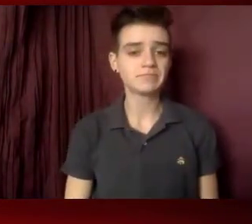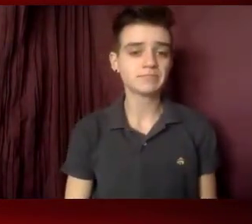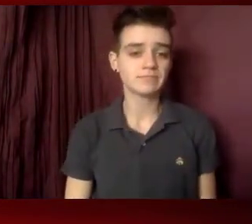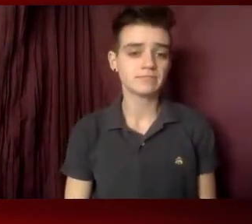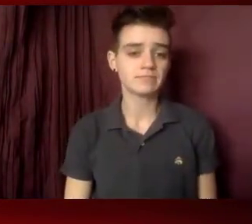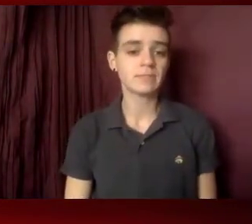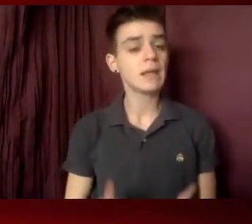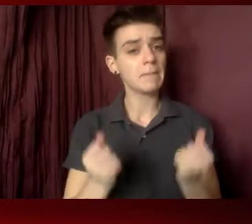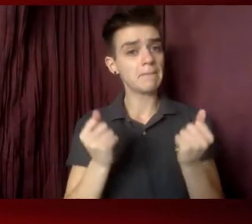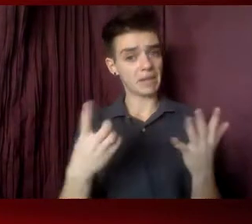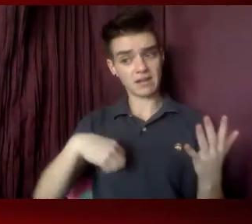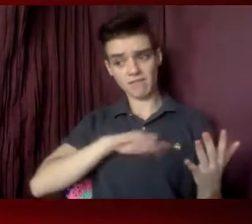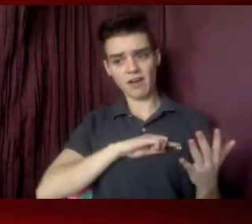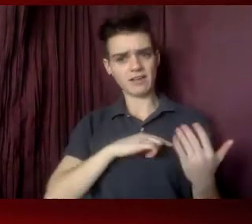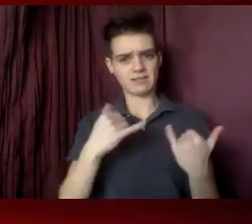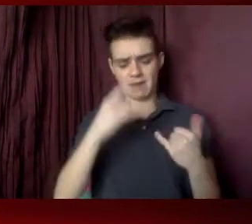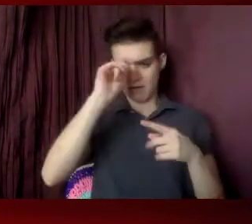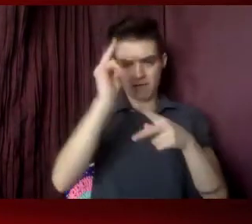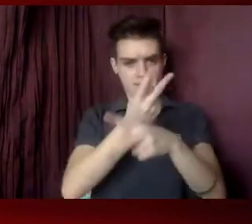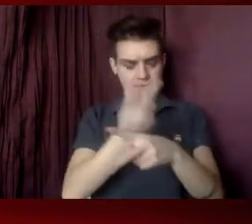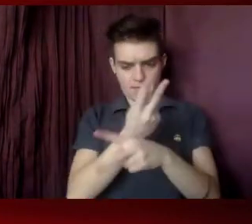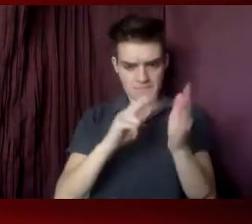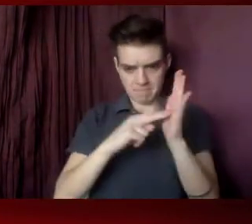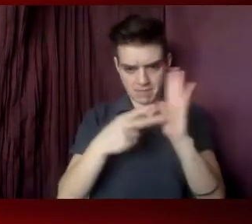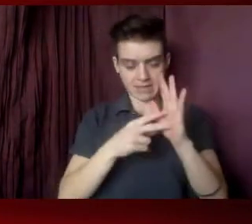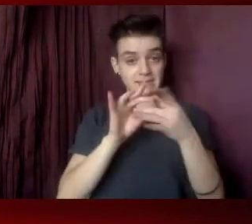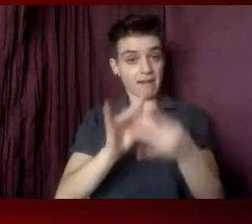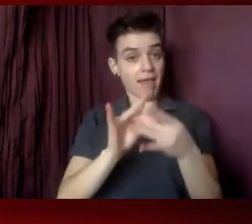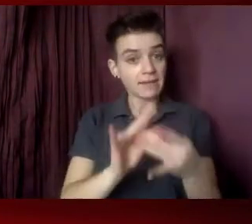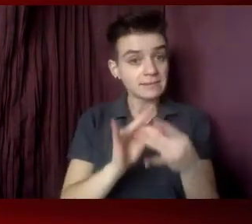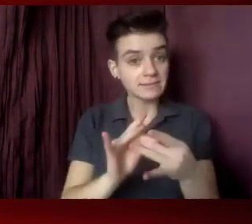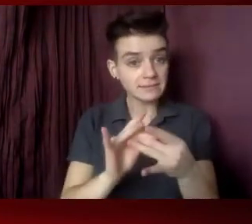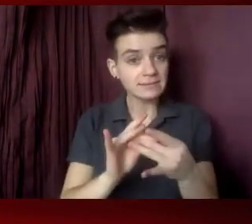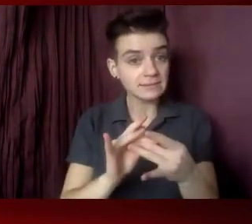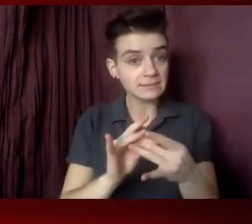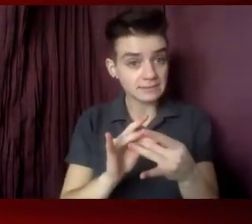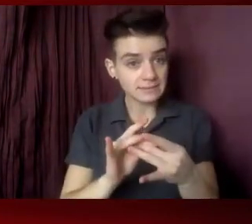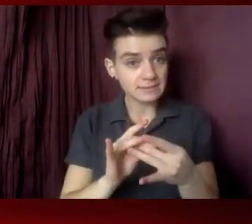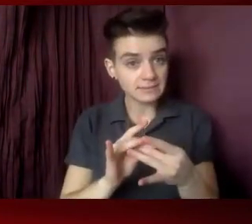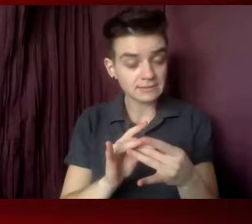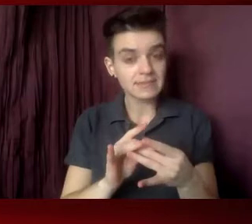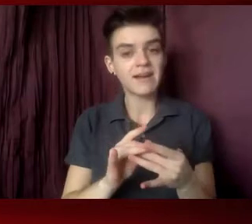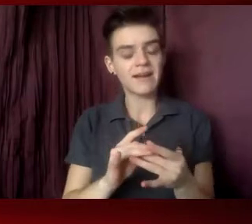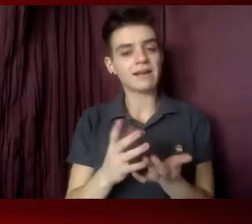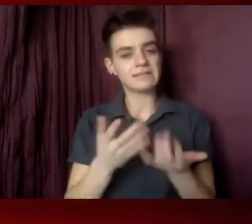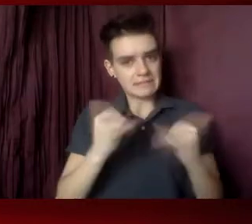were also navigating what it means to connect with loved ones with intentional distance.